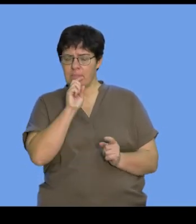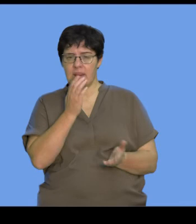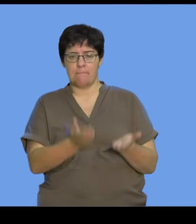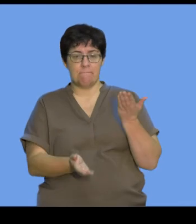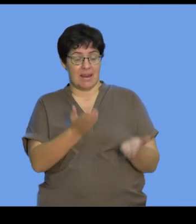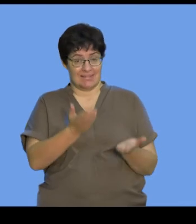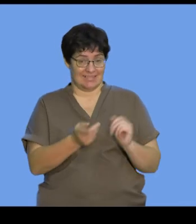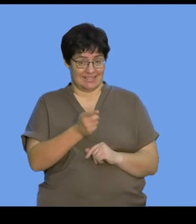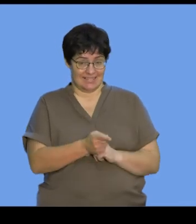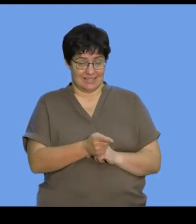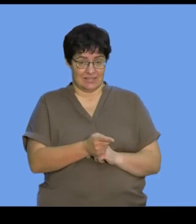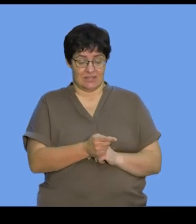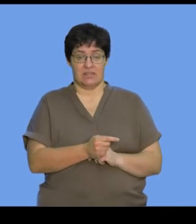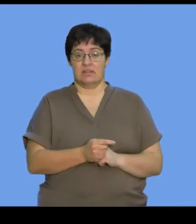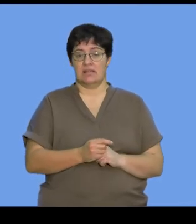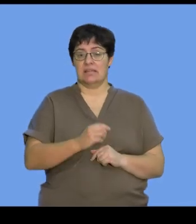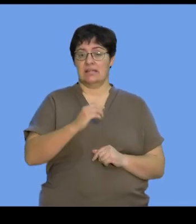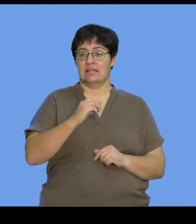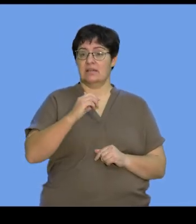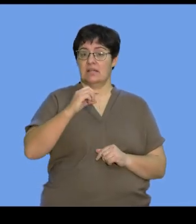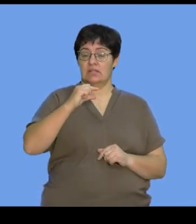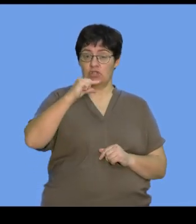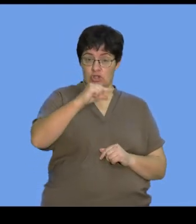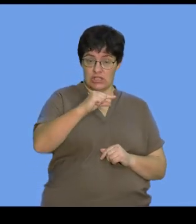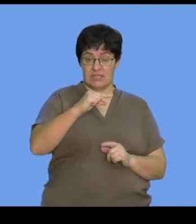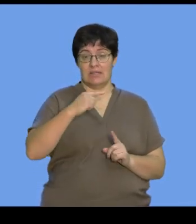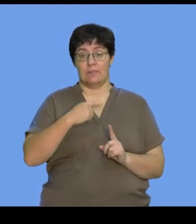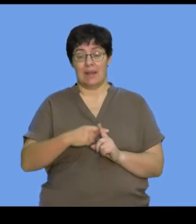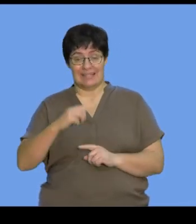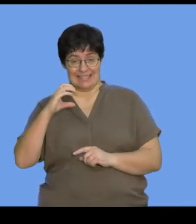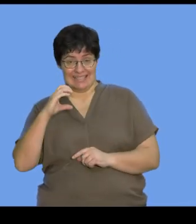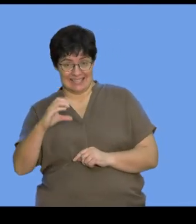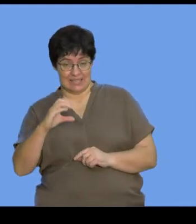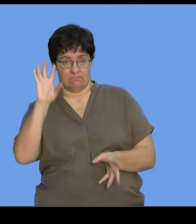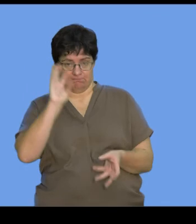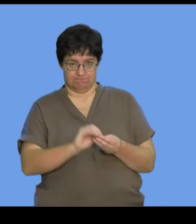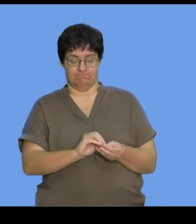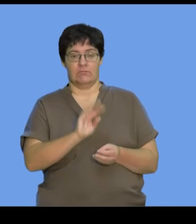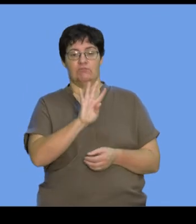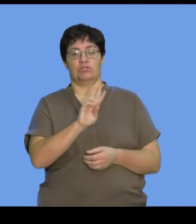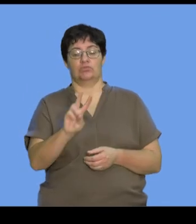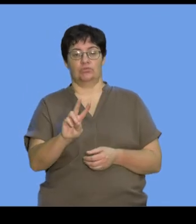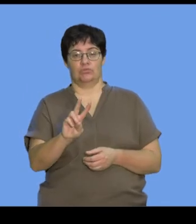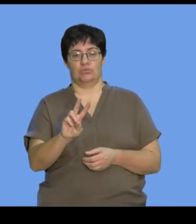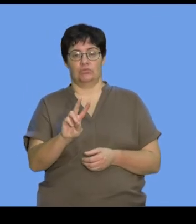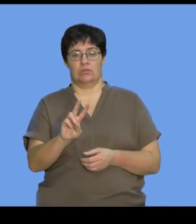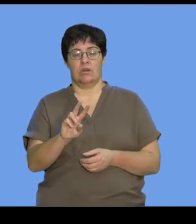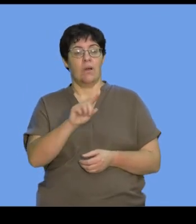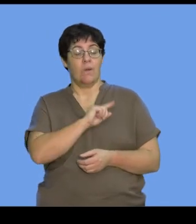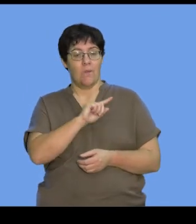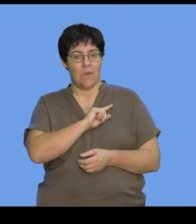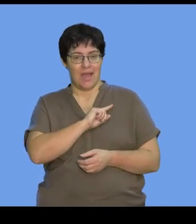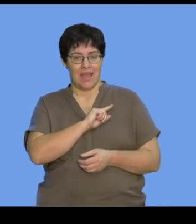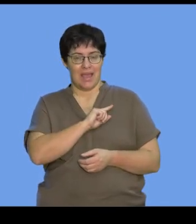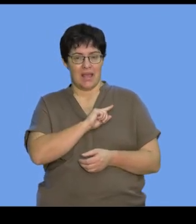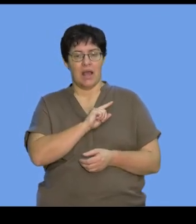which is guanine plus cytosine, equals to 42. This would mean that because guanine and